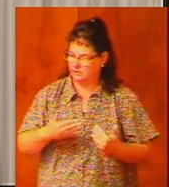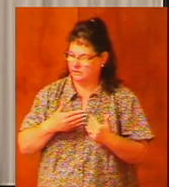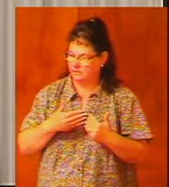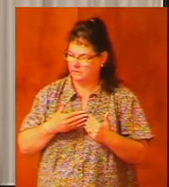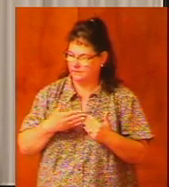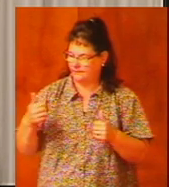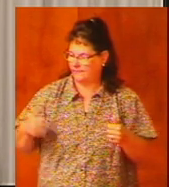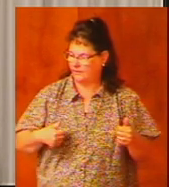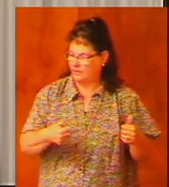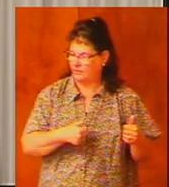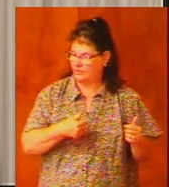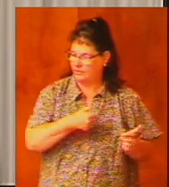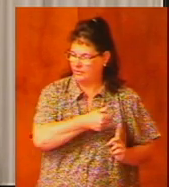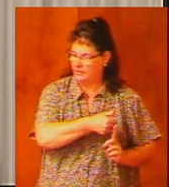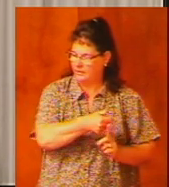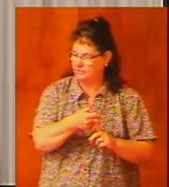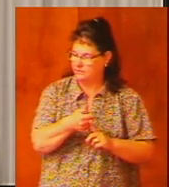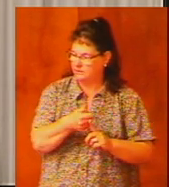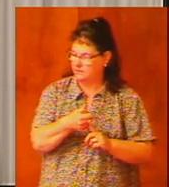themselves.